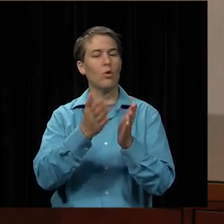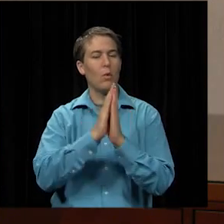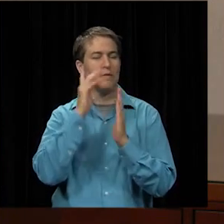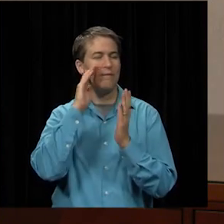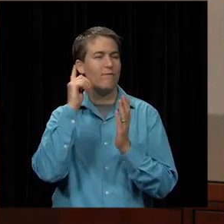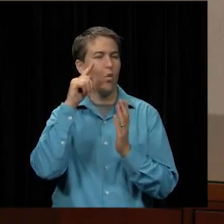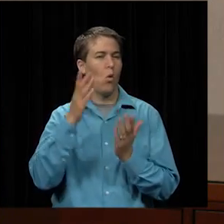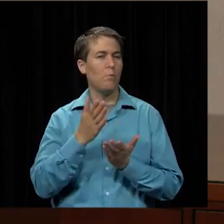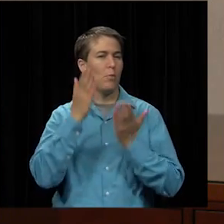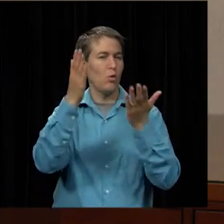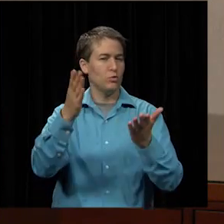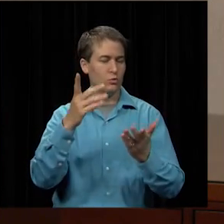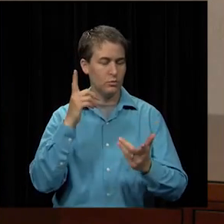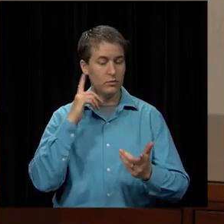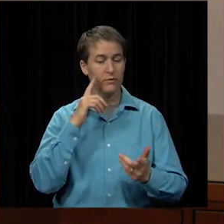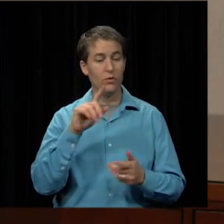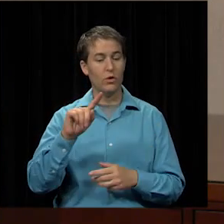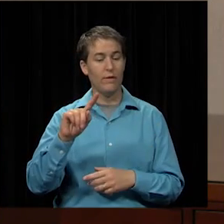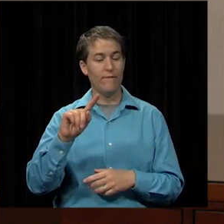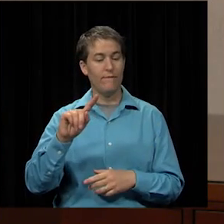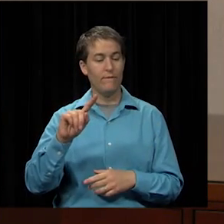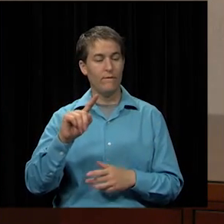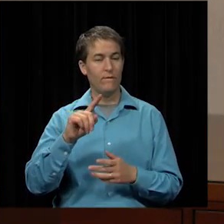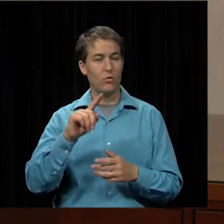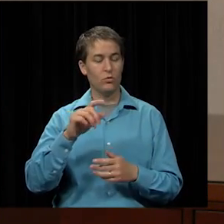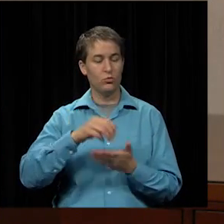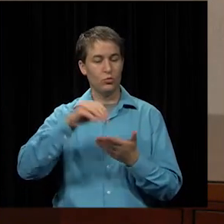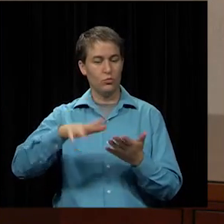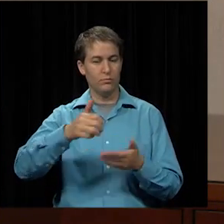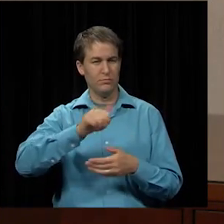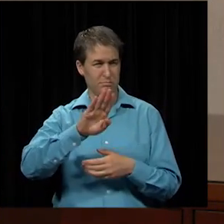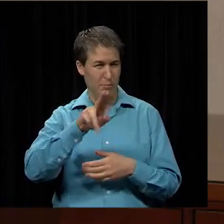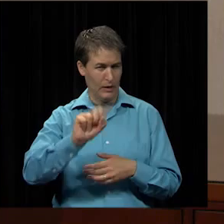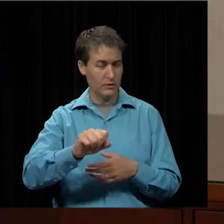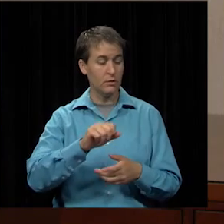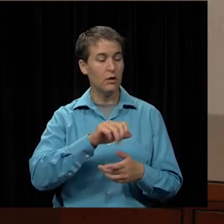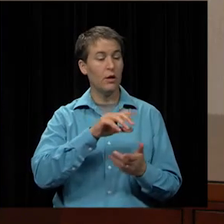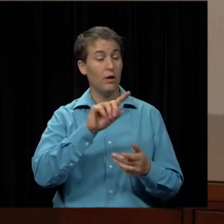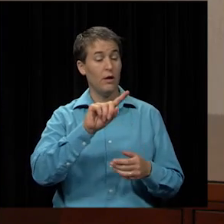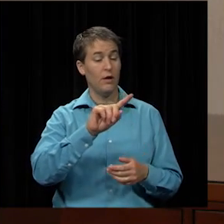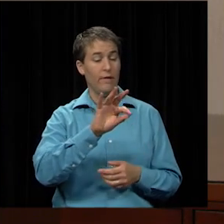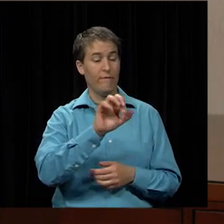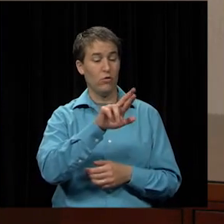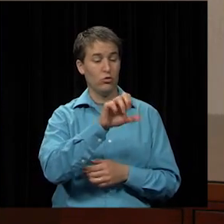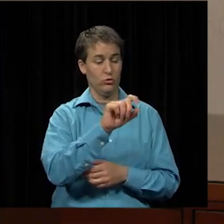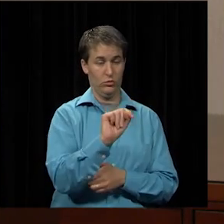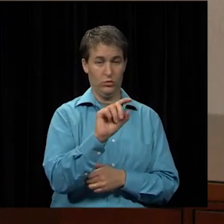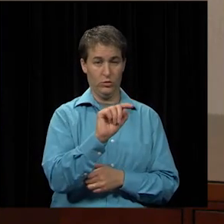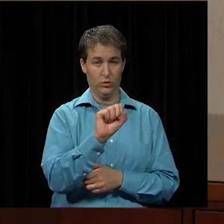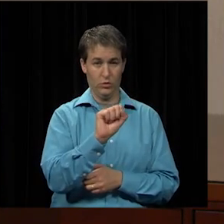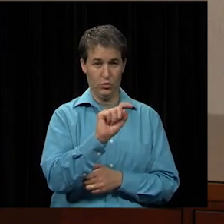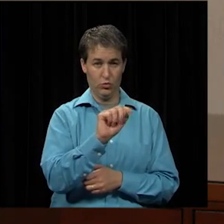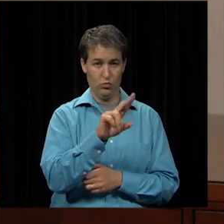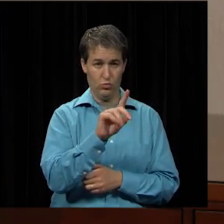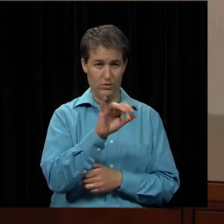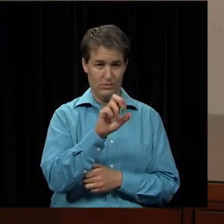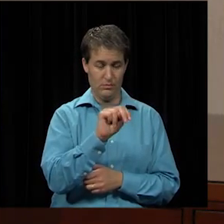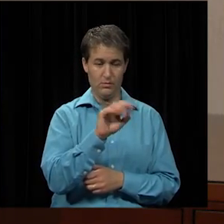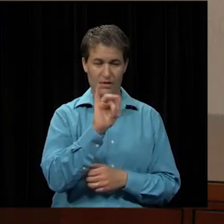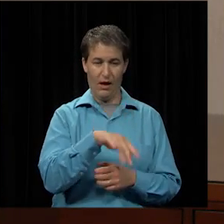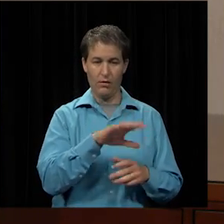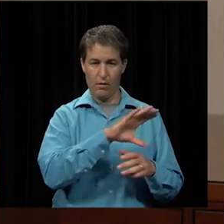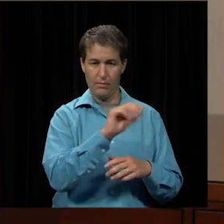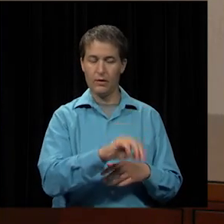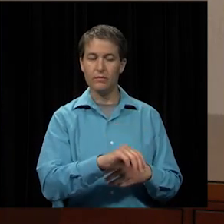first student was the winner of that that rfp we then began negotiating for the contract which